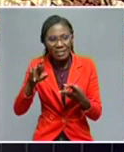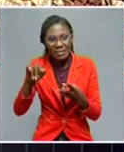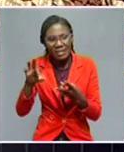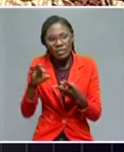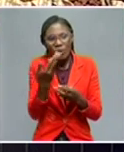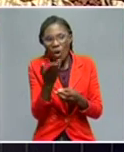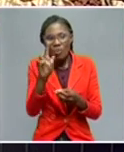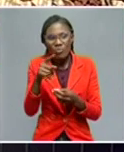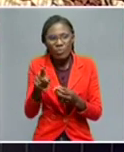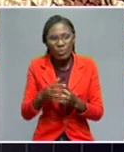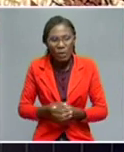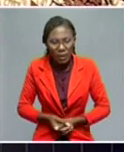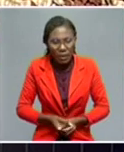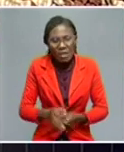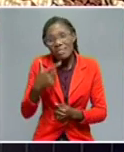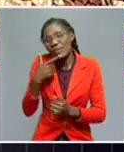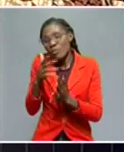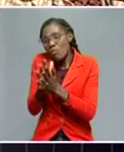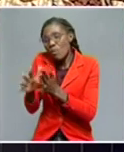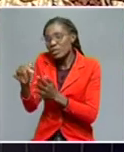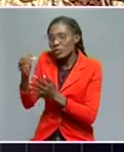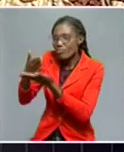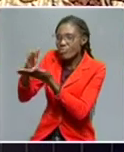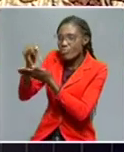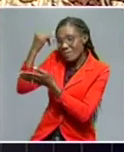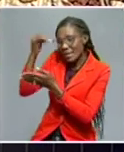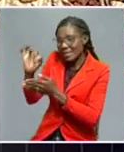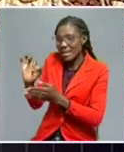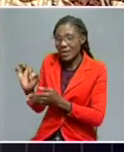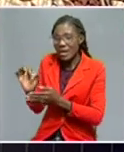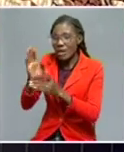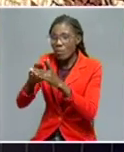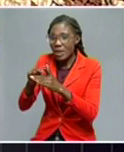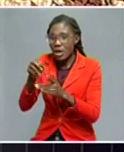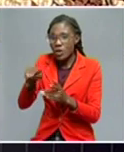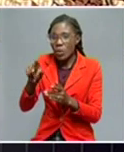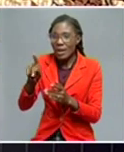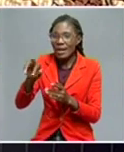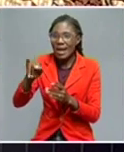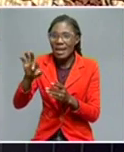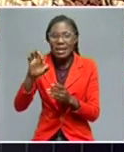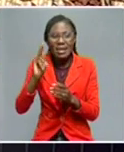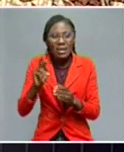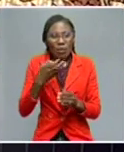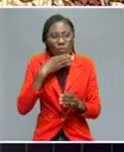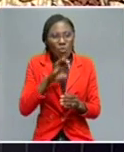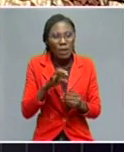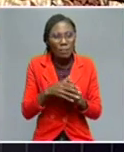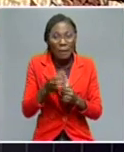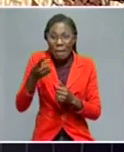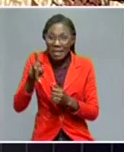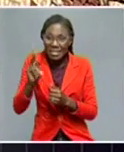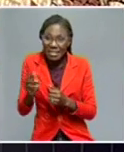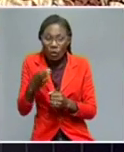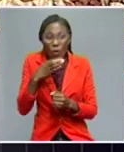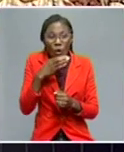Thank you so much for sharing your views on the conflict in Ukraine tonight with us. But the end, power